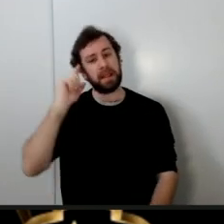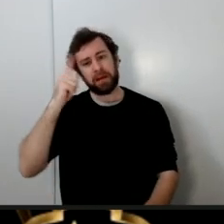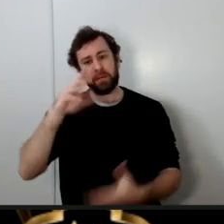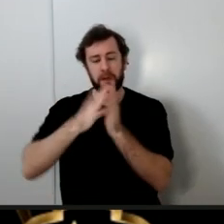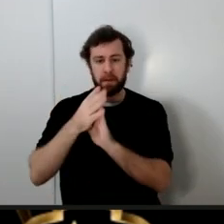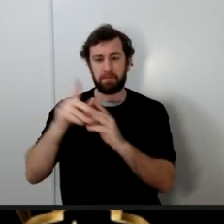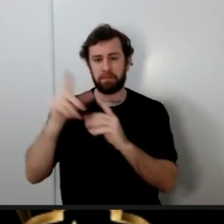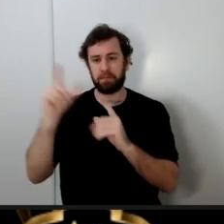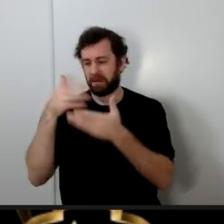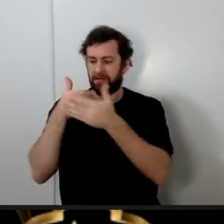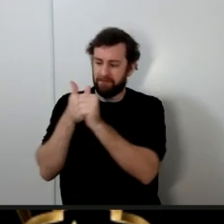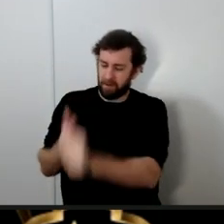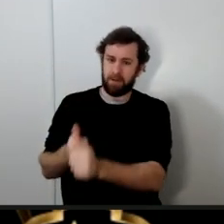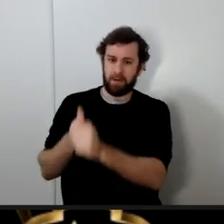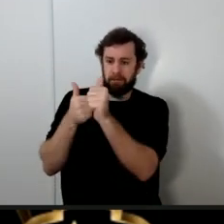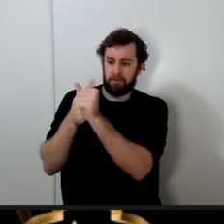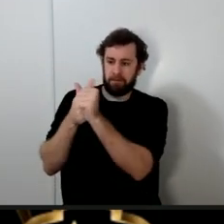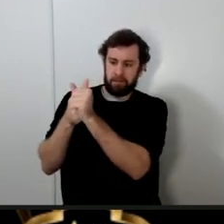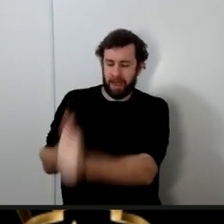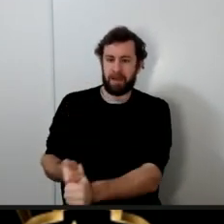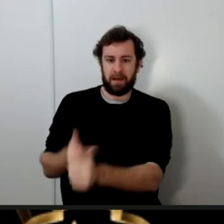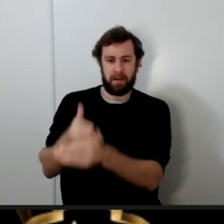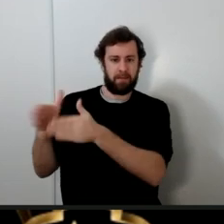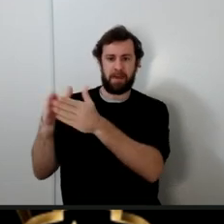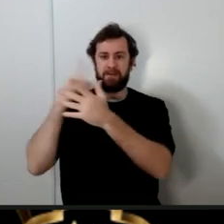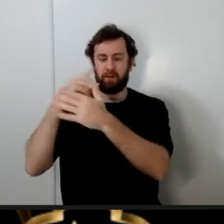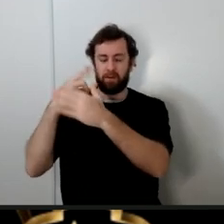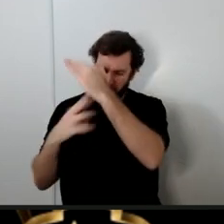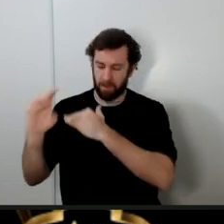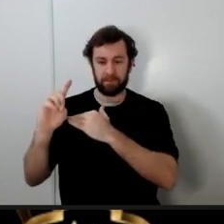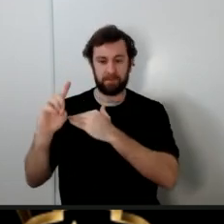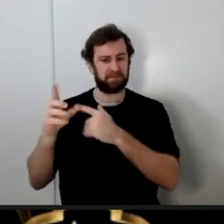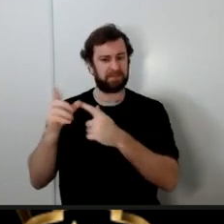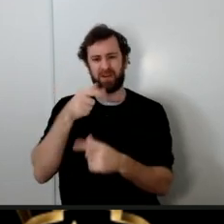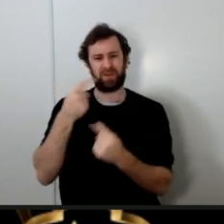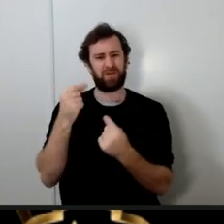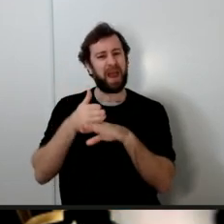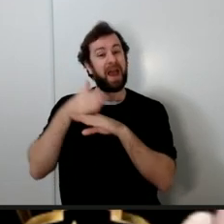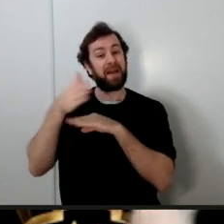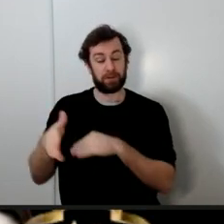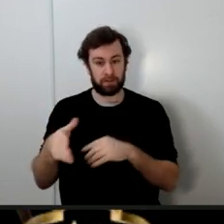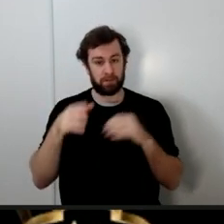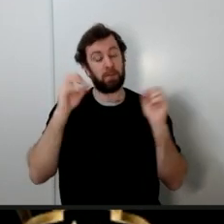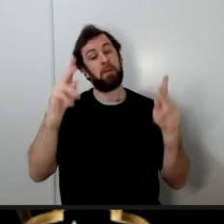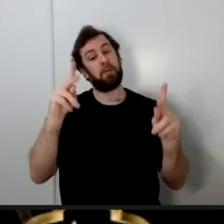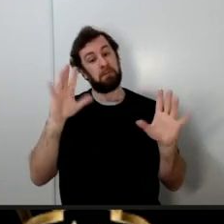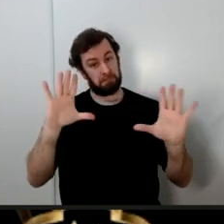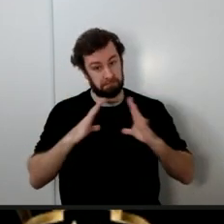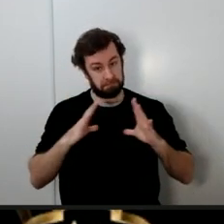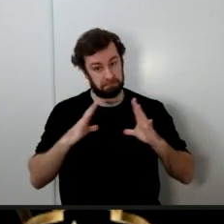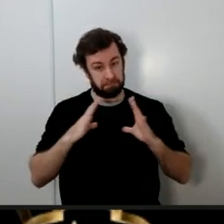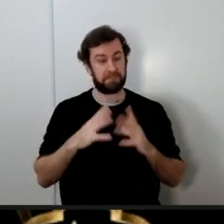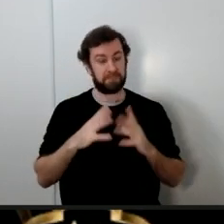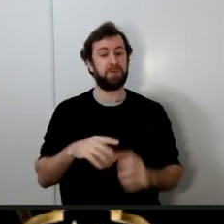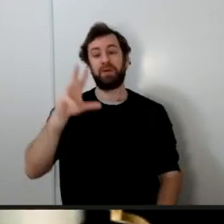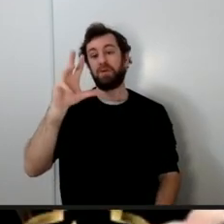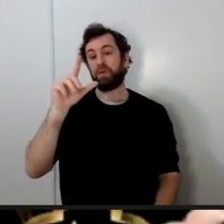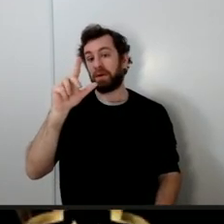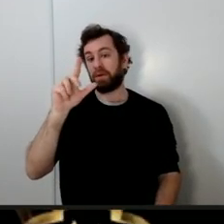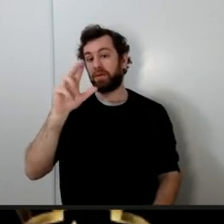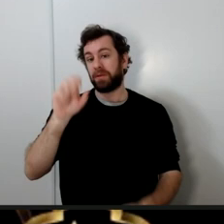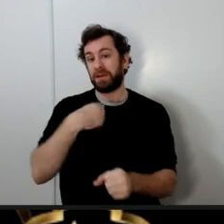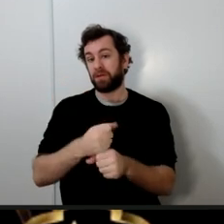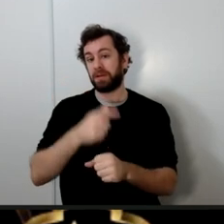he's not going to something like that after he became Muslim well let's go 23 years forward